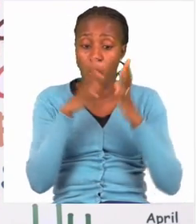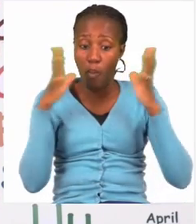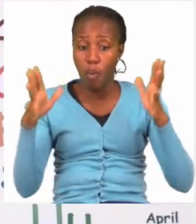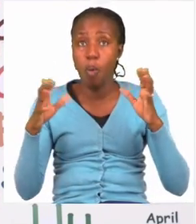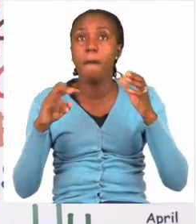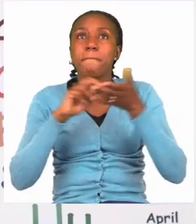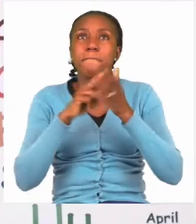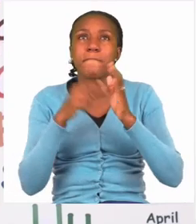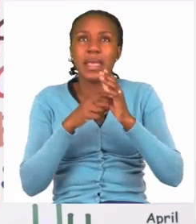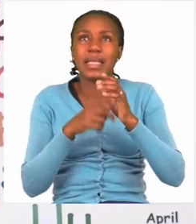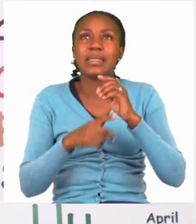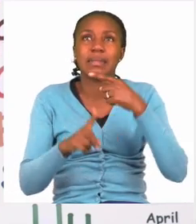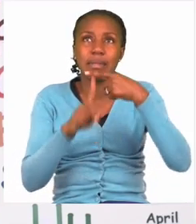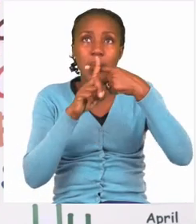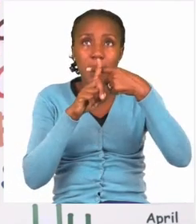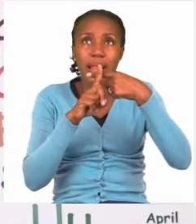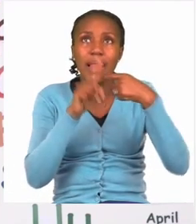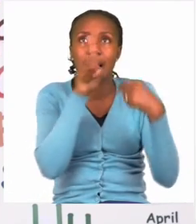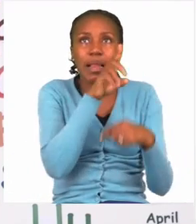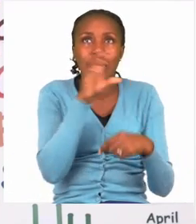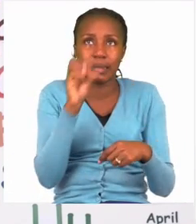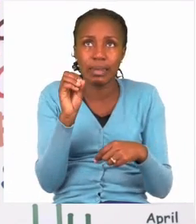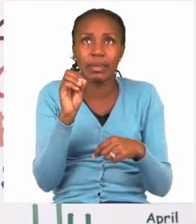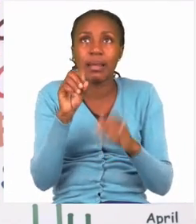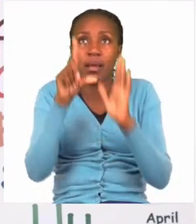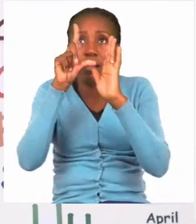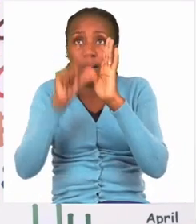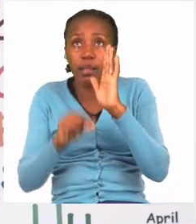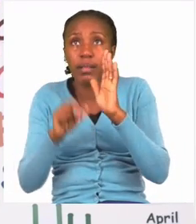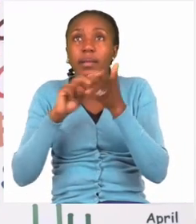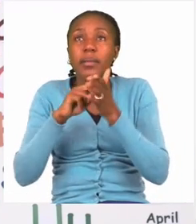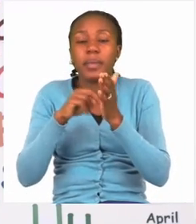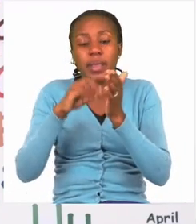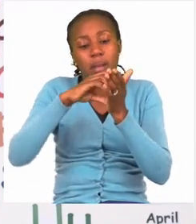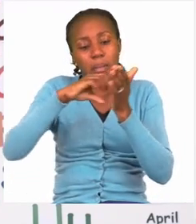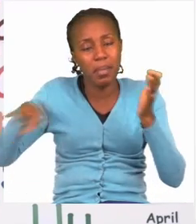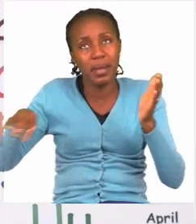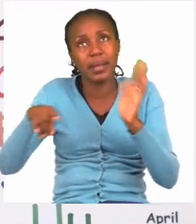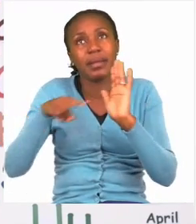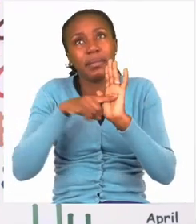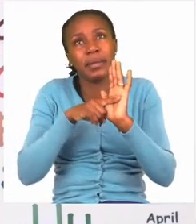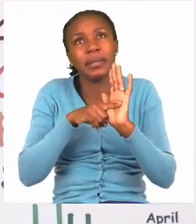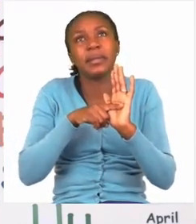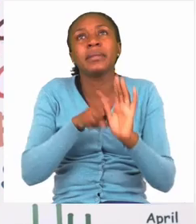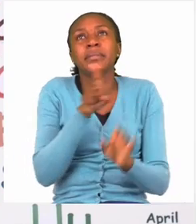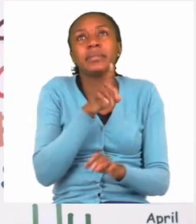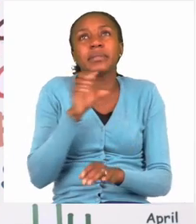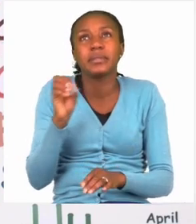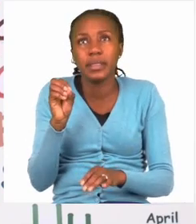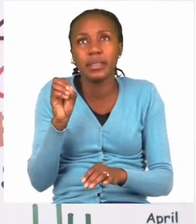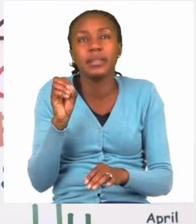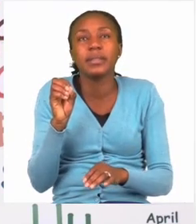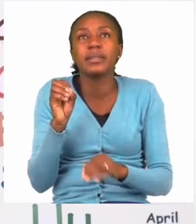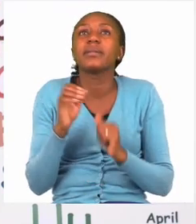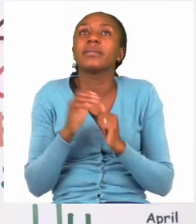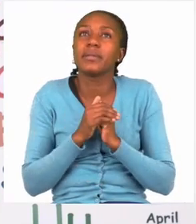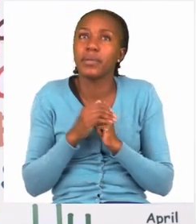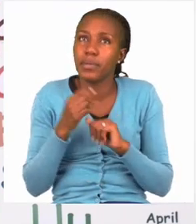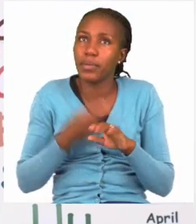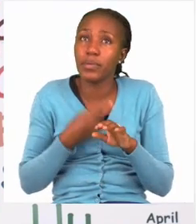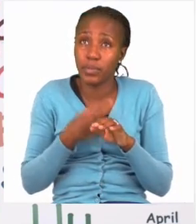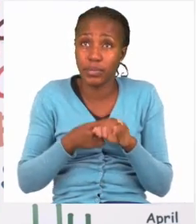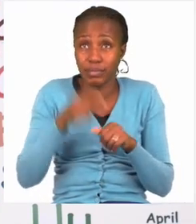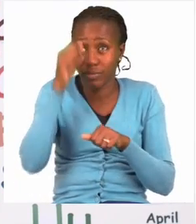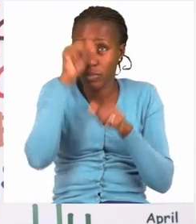and 10 less. Now when we say more, we need to remember that we need to